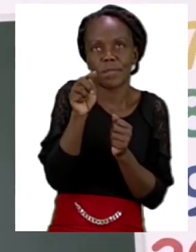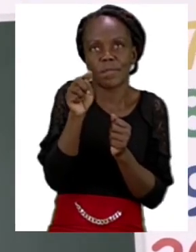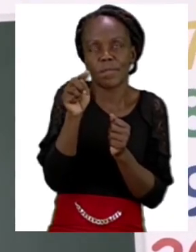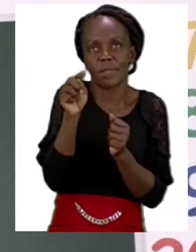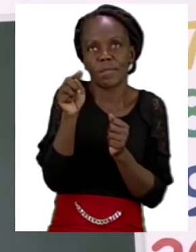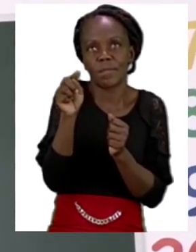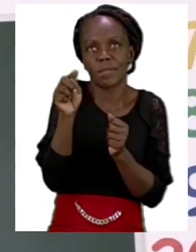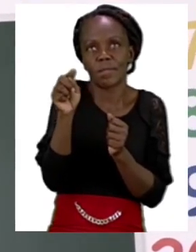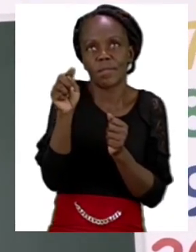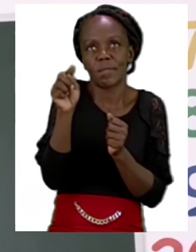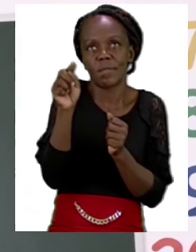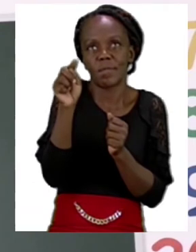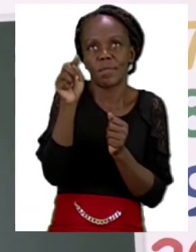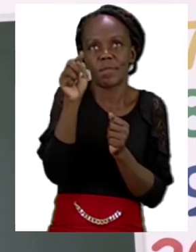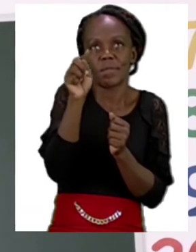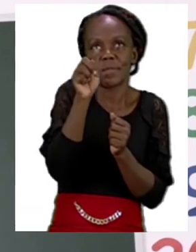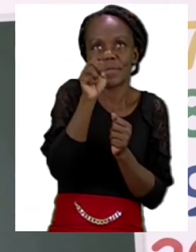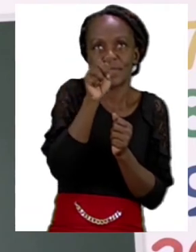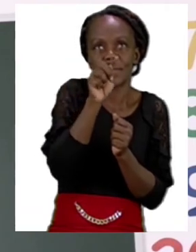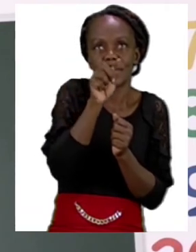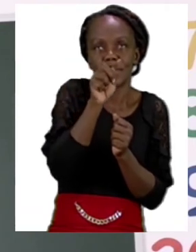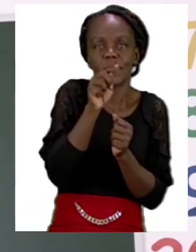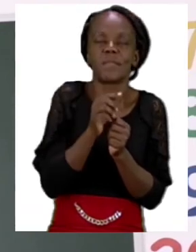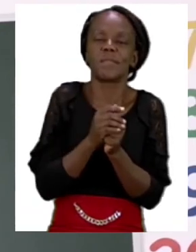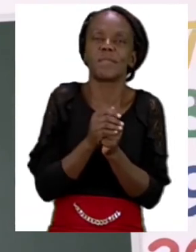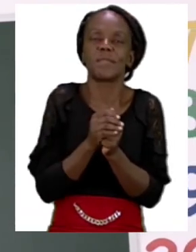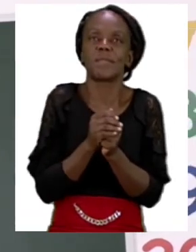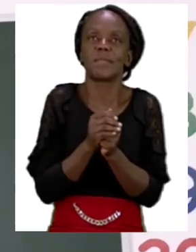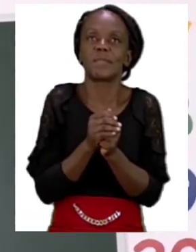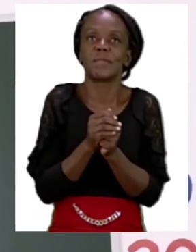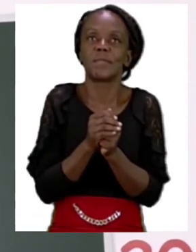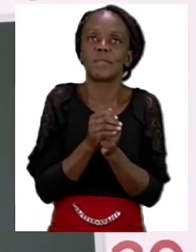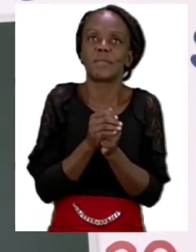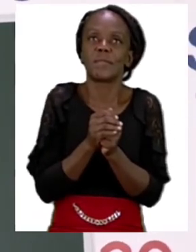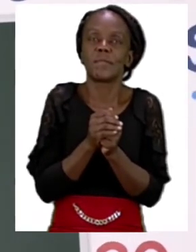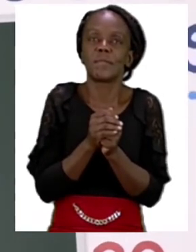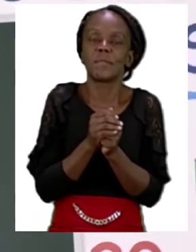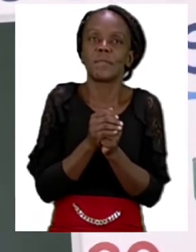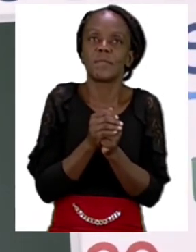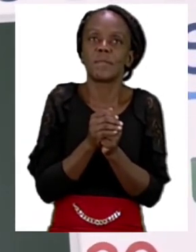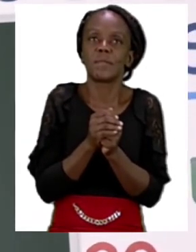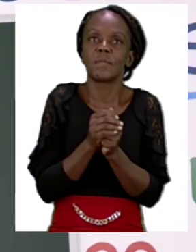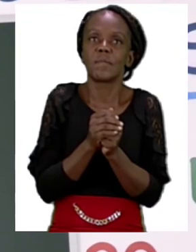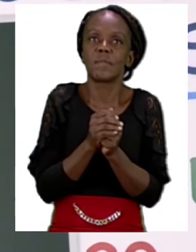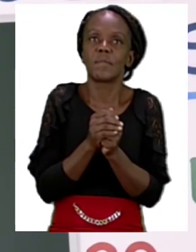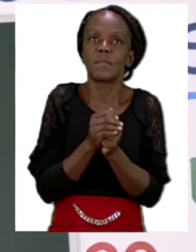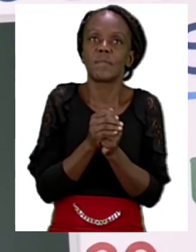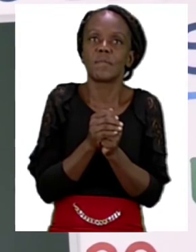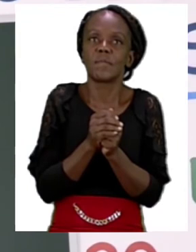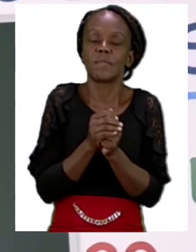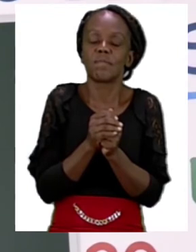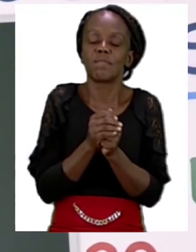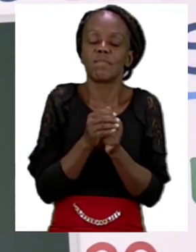across and down and back to where we go and now the number eight is very fun